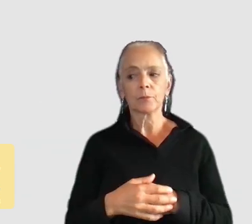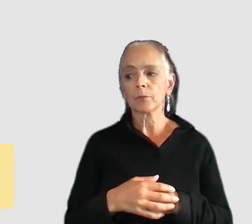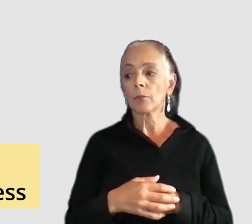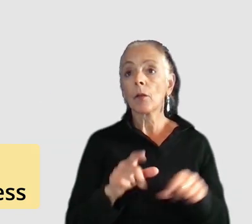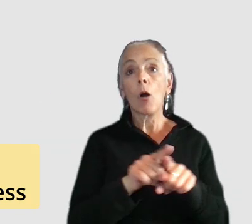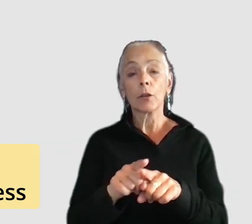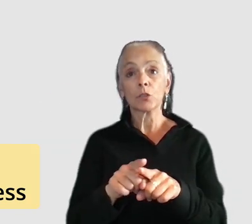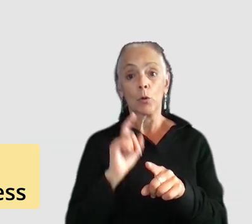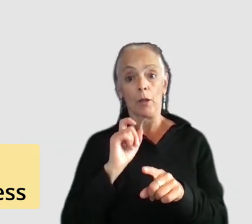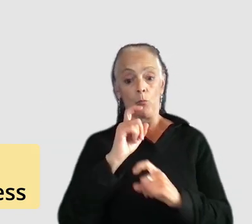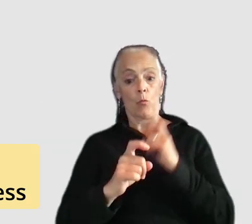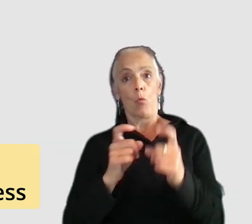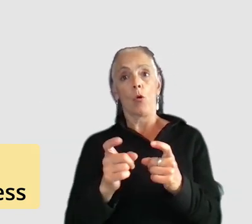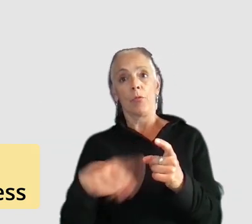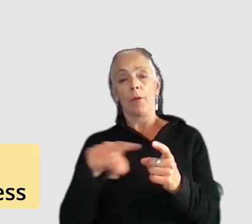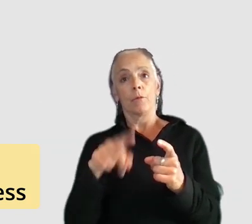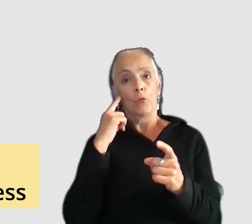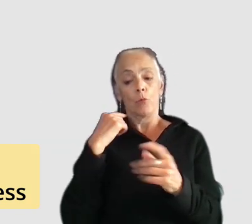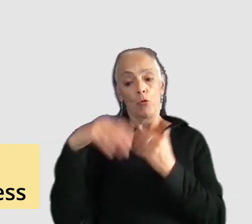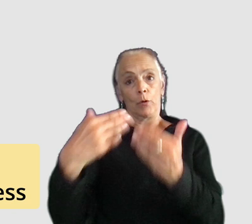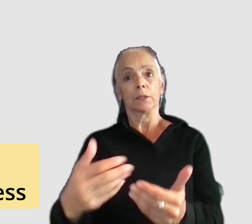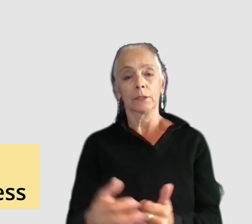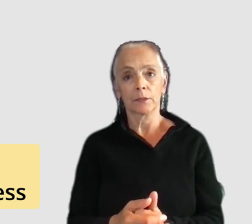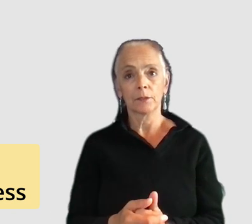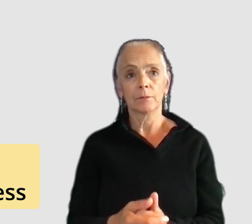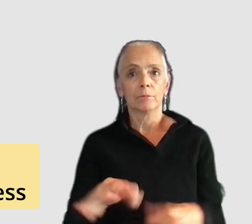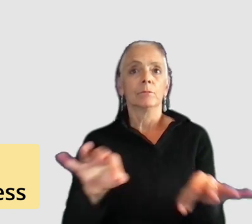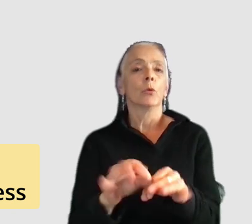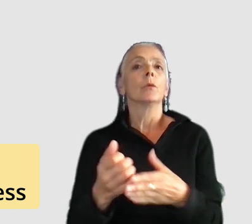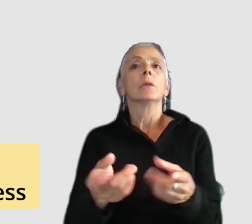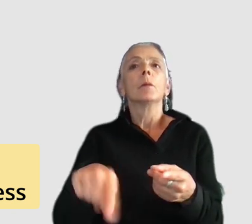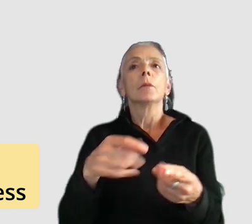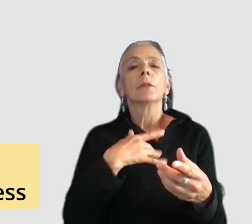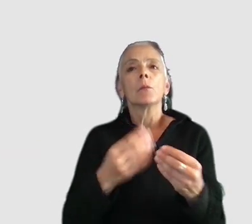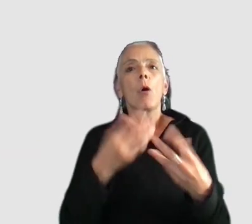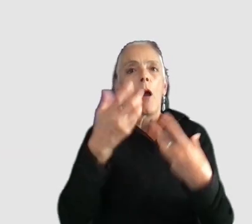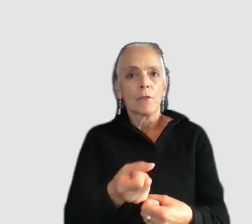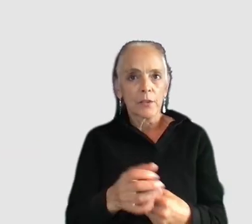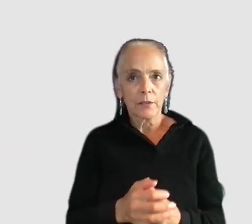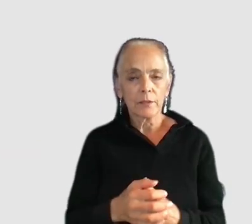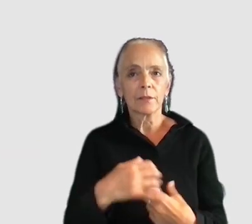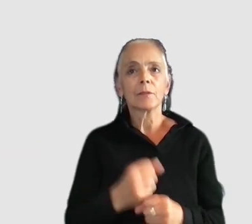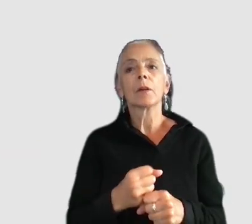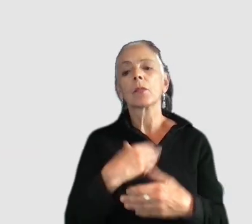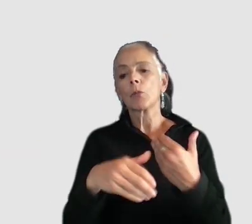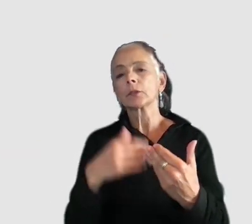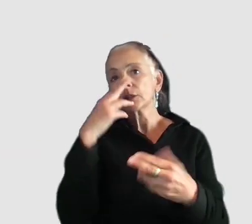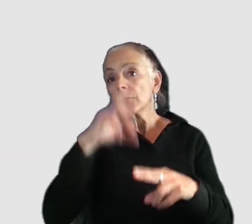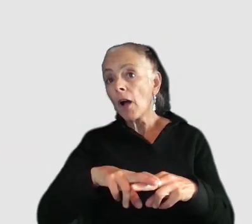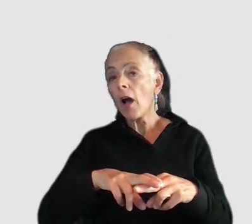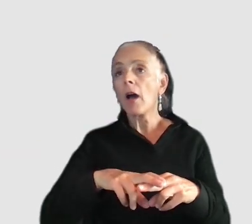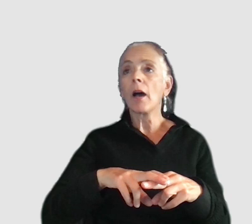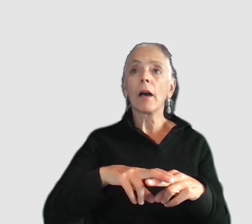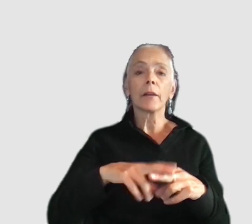for progressing which is really important in making them feel more confident and making the learning process fun and rewarding so that might